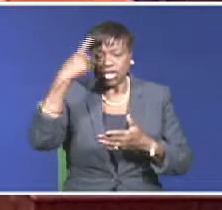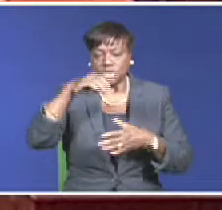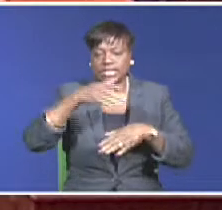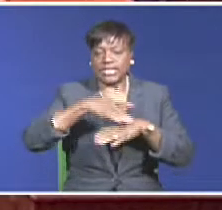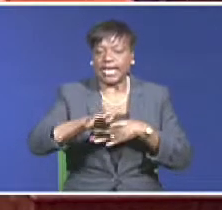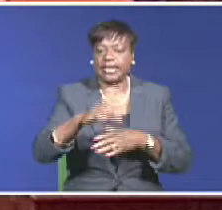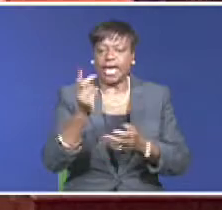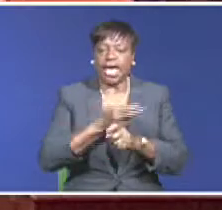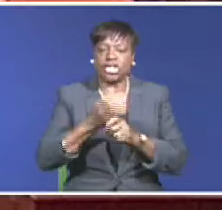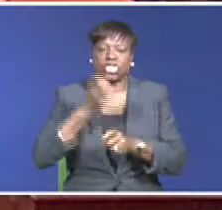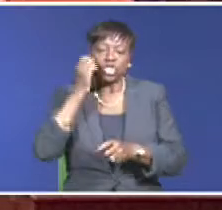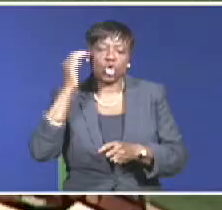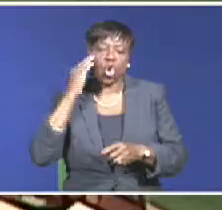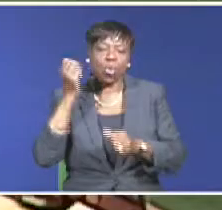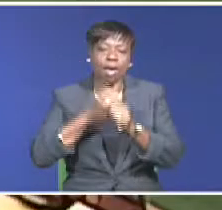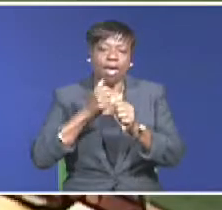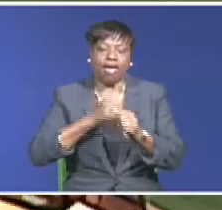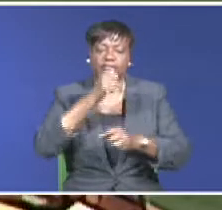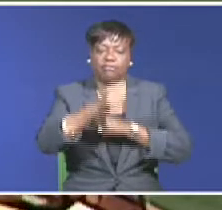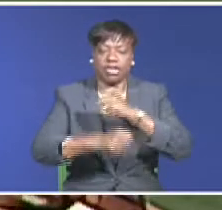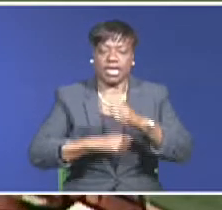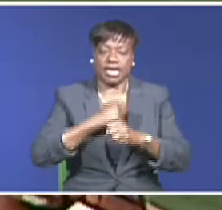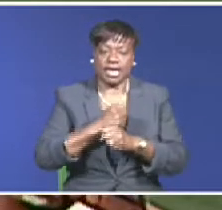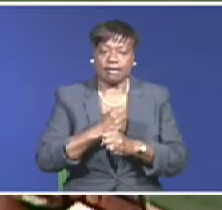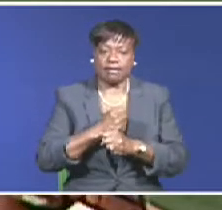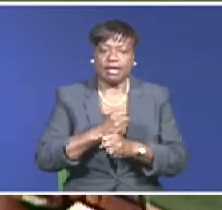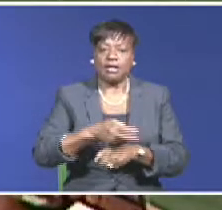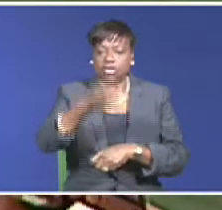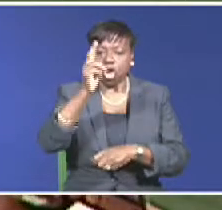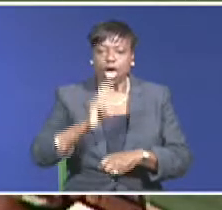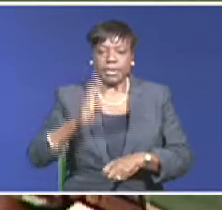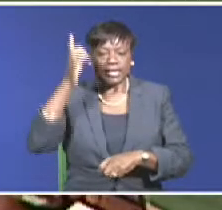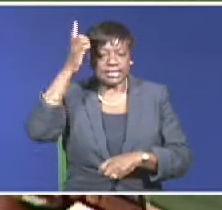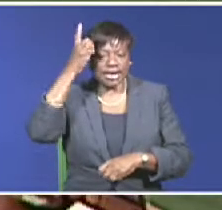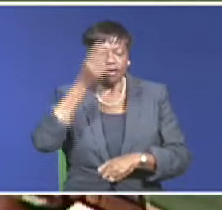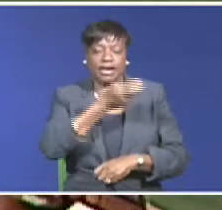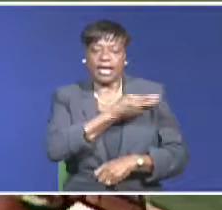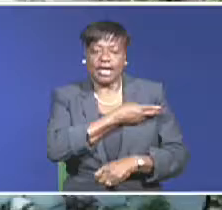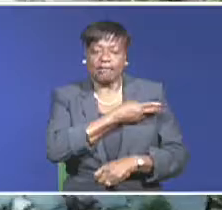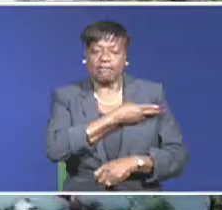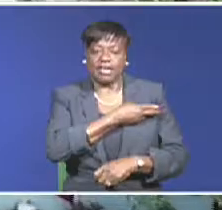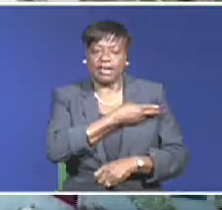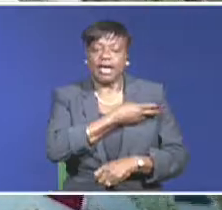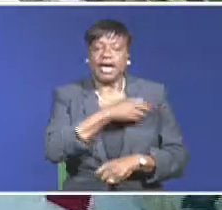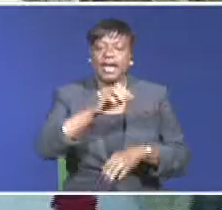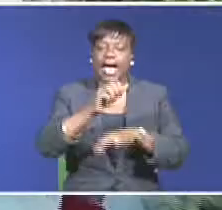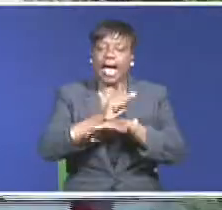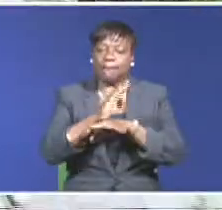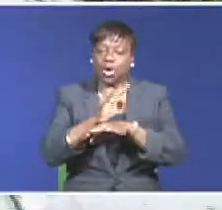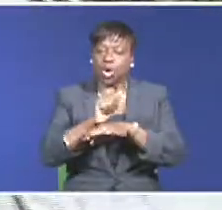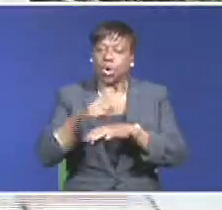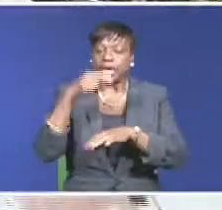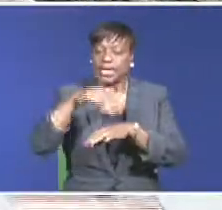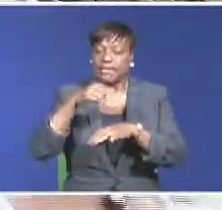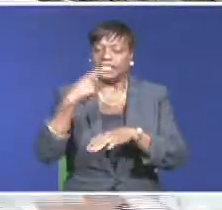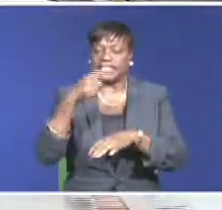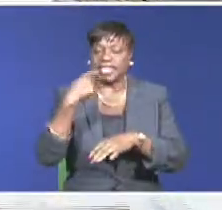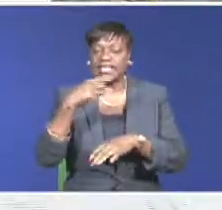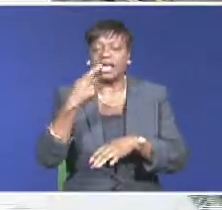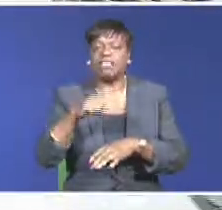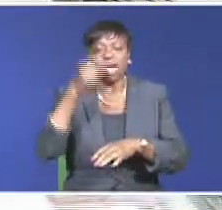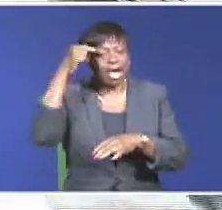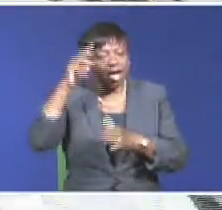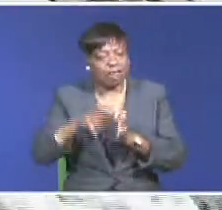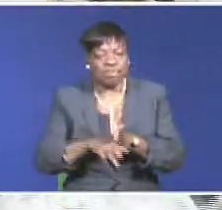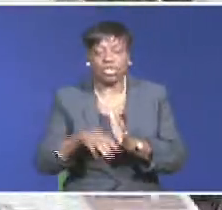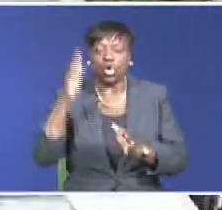annually. Minister of Foreign Affairs, the Honorable Darren Henfield, an Abaco native, said the minister's government will boldly approach the problem